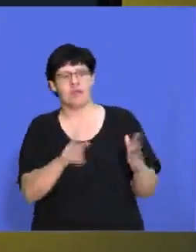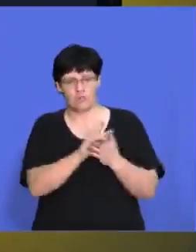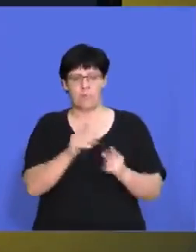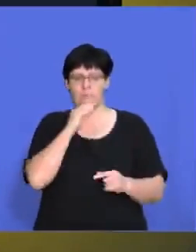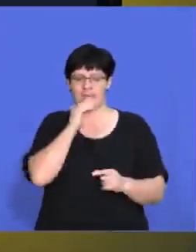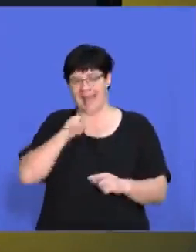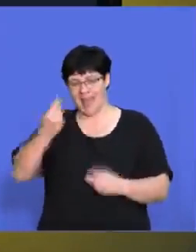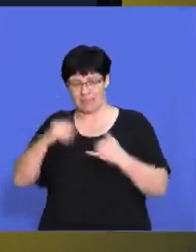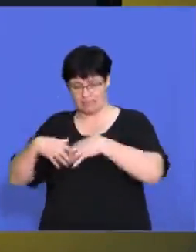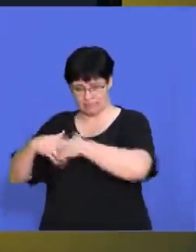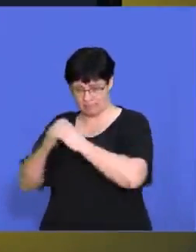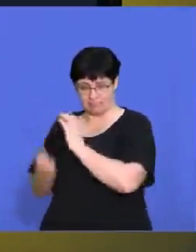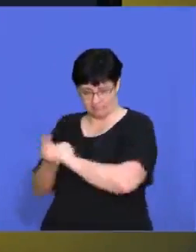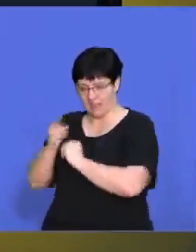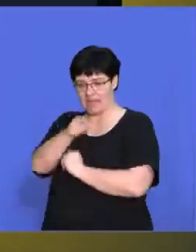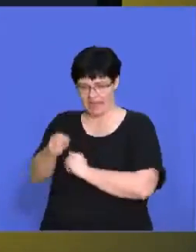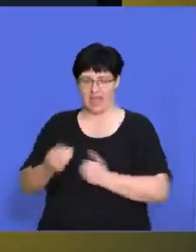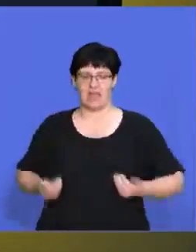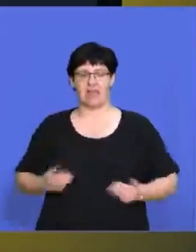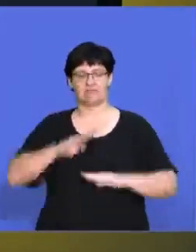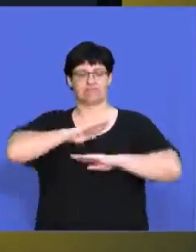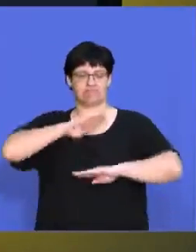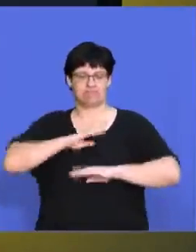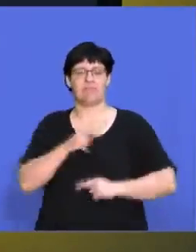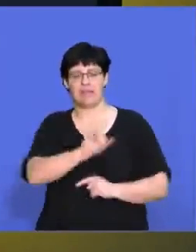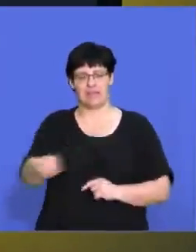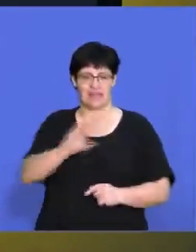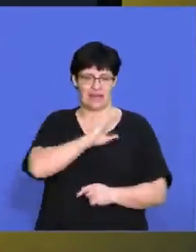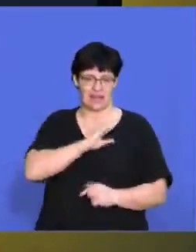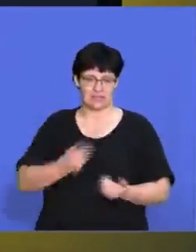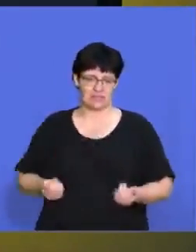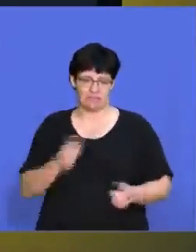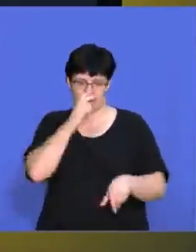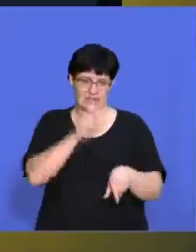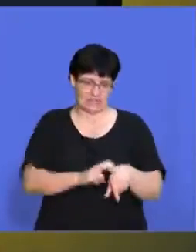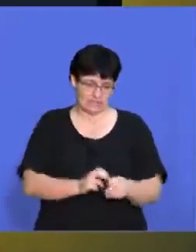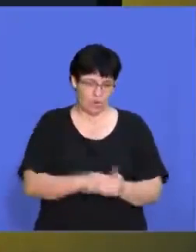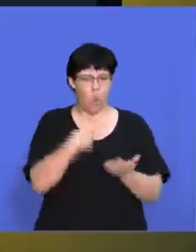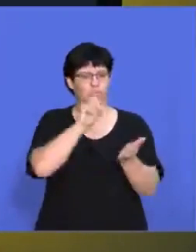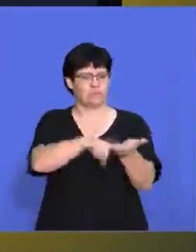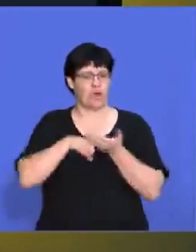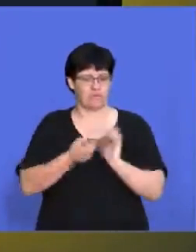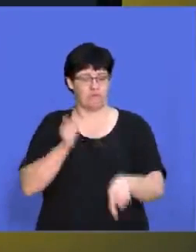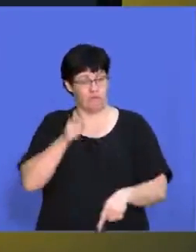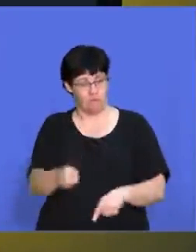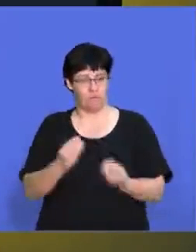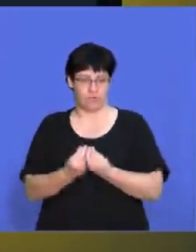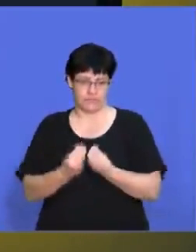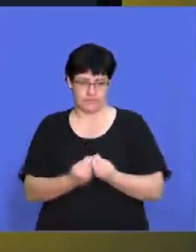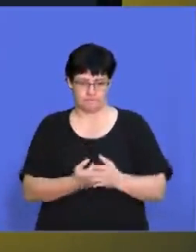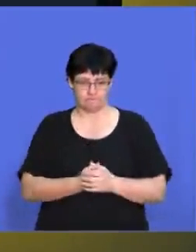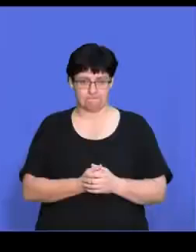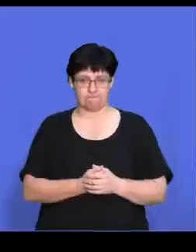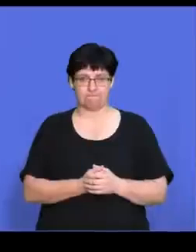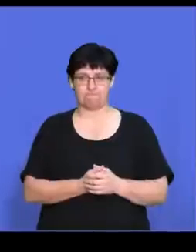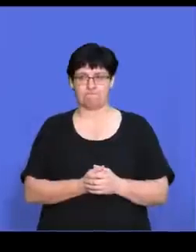that means that other businesses can come in, in which they can potentially satisfy the, the demand for, for the product out there.